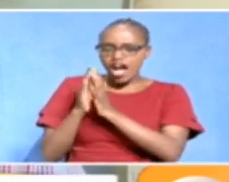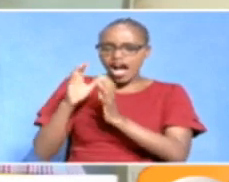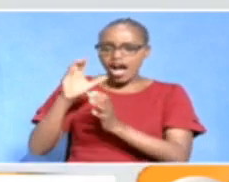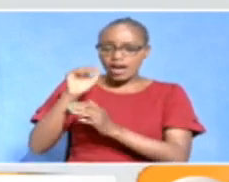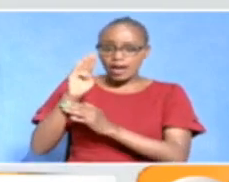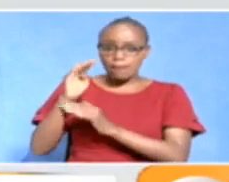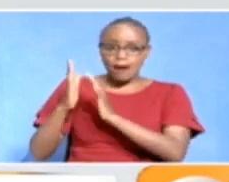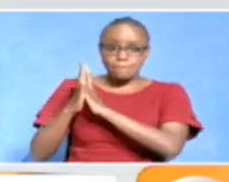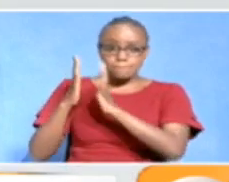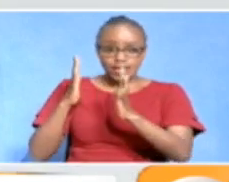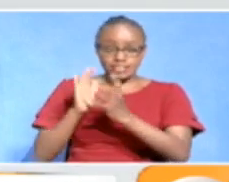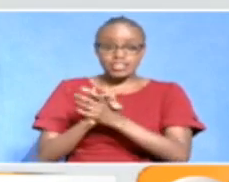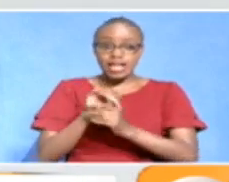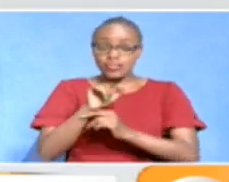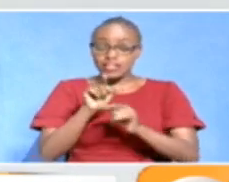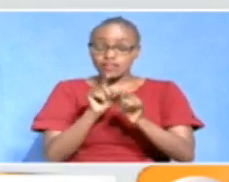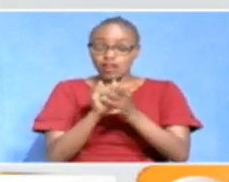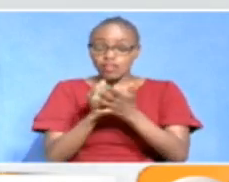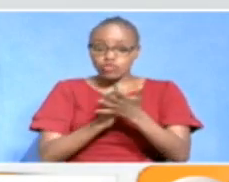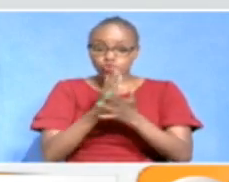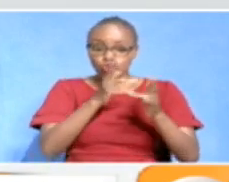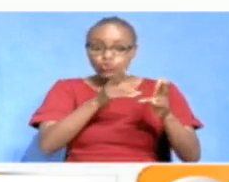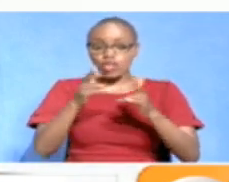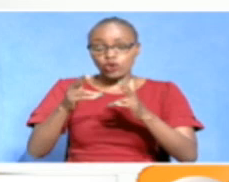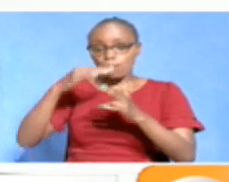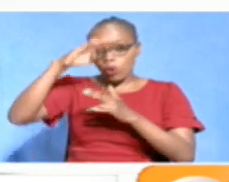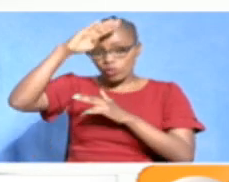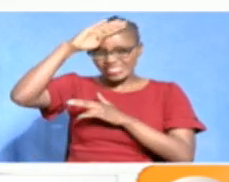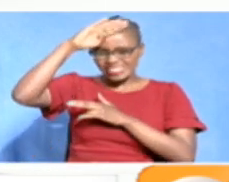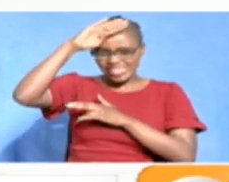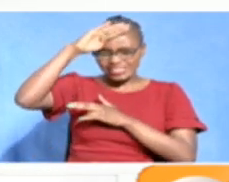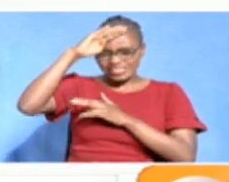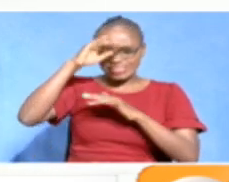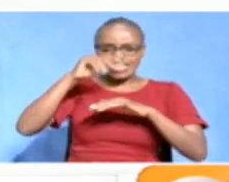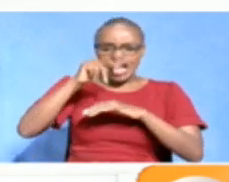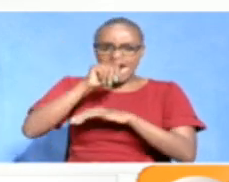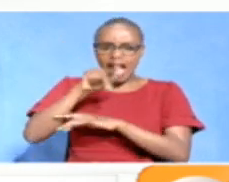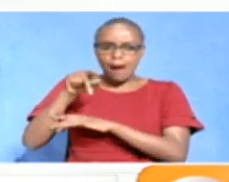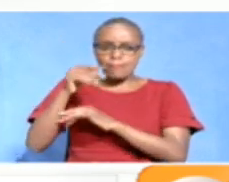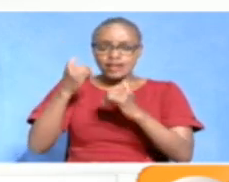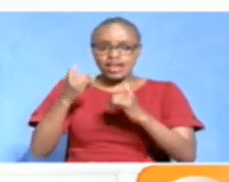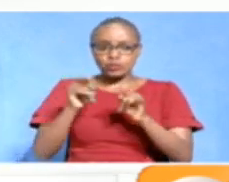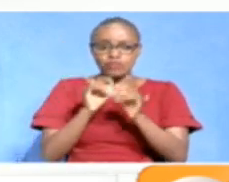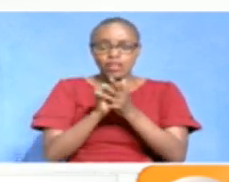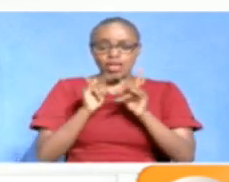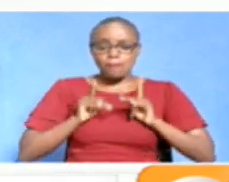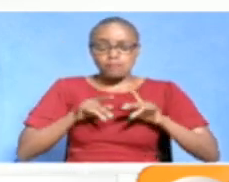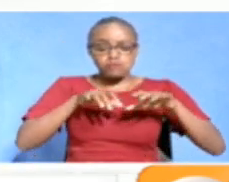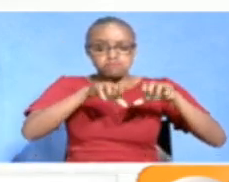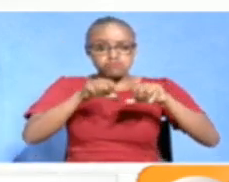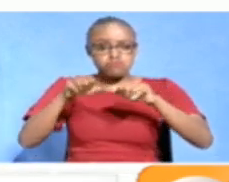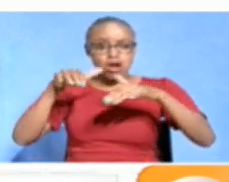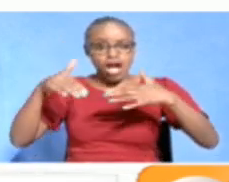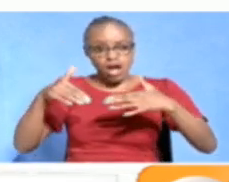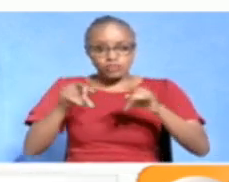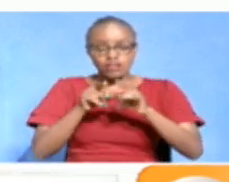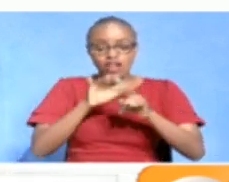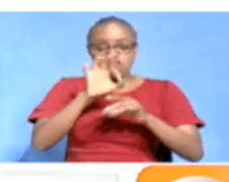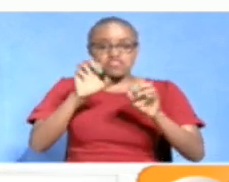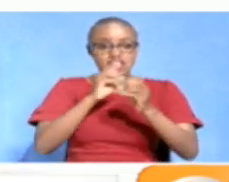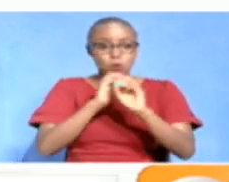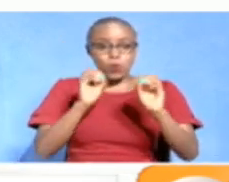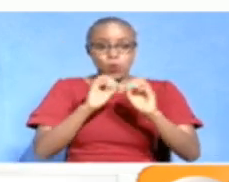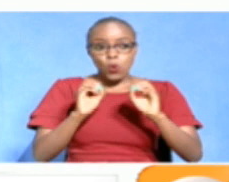closely. Users can book the shuttle through the normal taxi hailing application. Currently riders are booking their rides at no fee